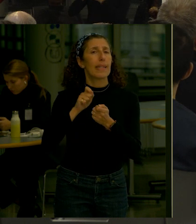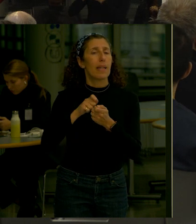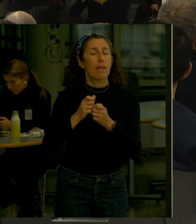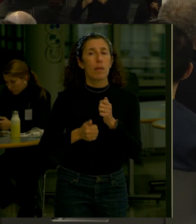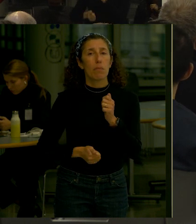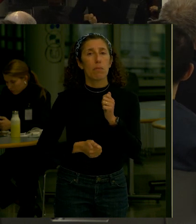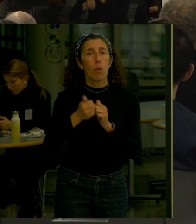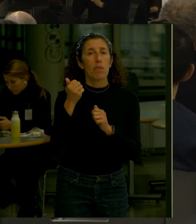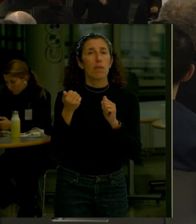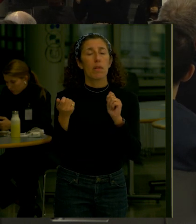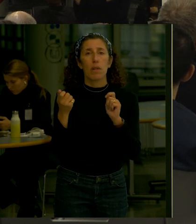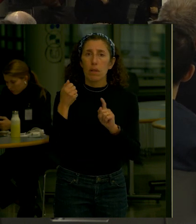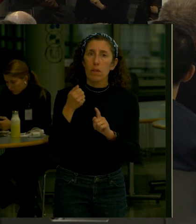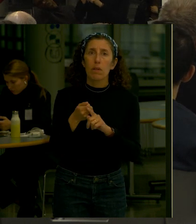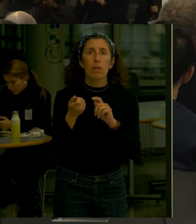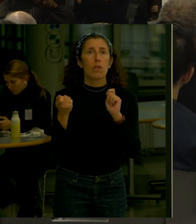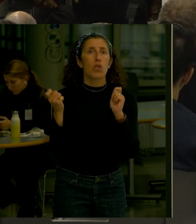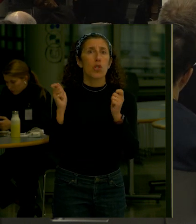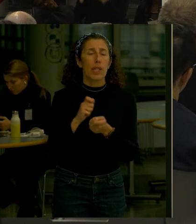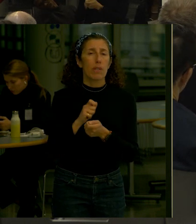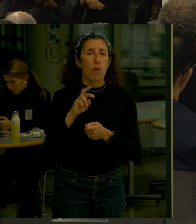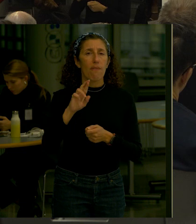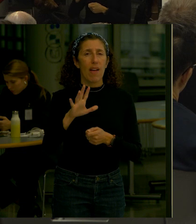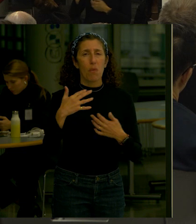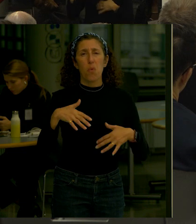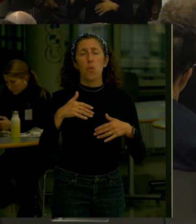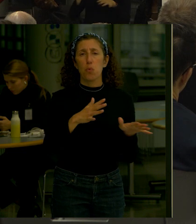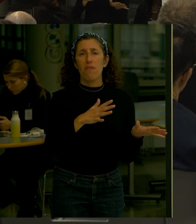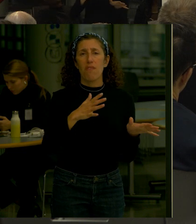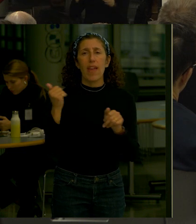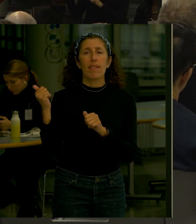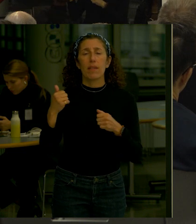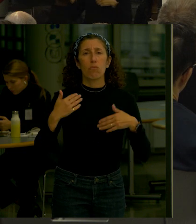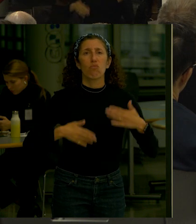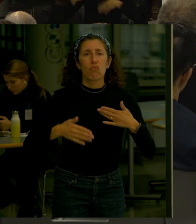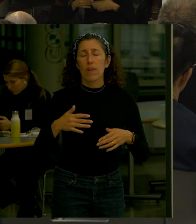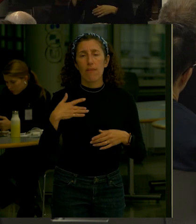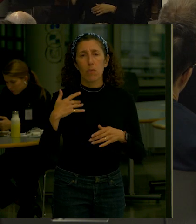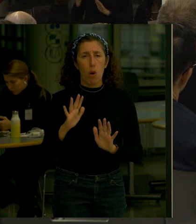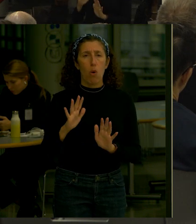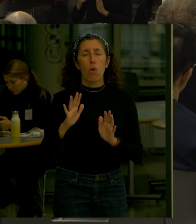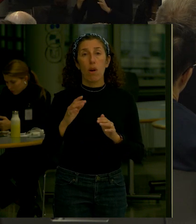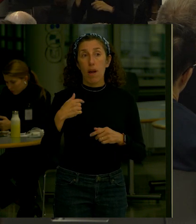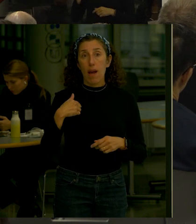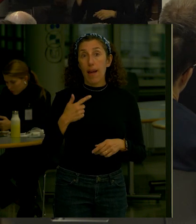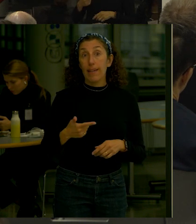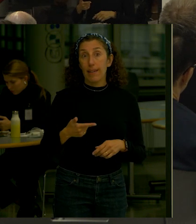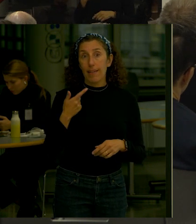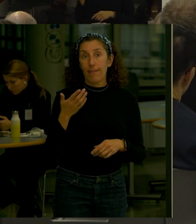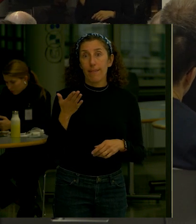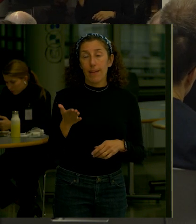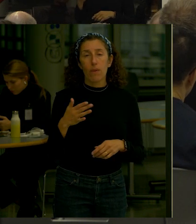So I felt it went very quickly here I don't feel that I understand And I know I live this space